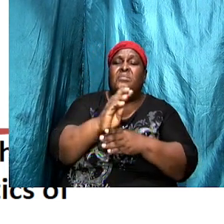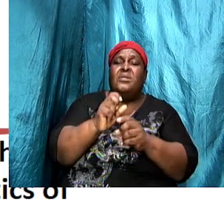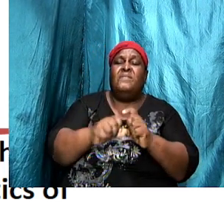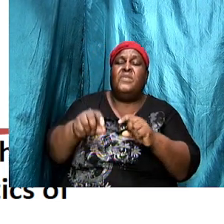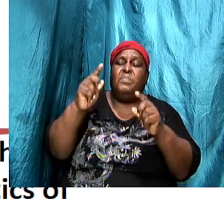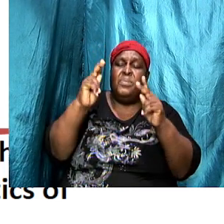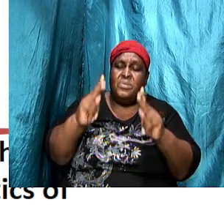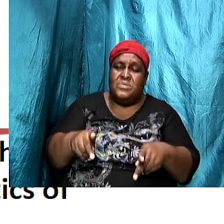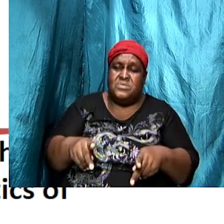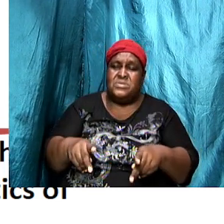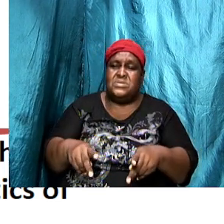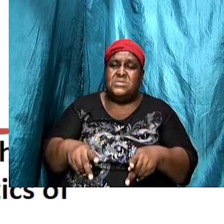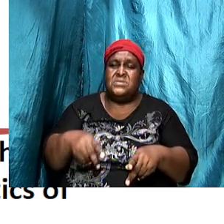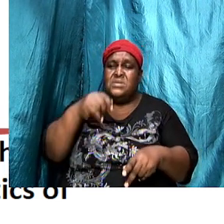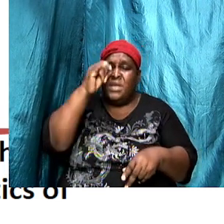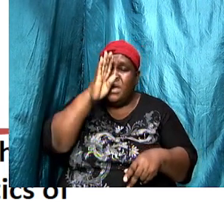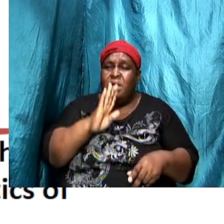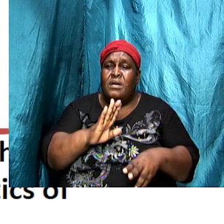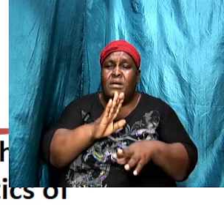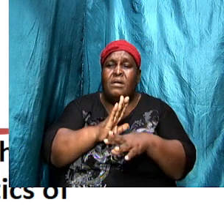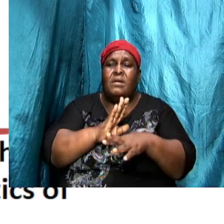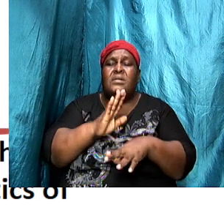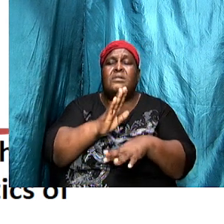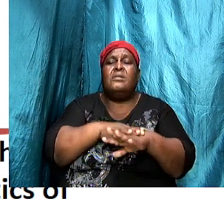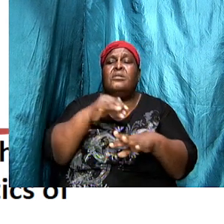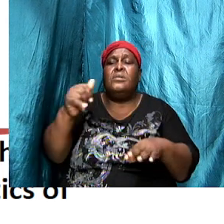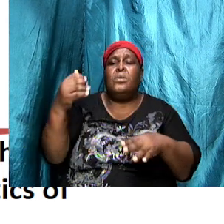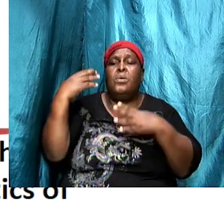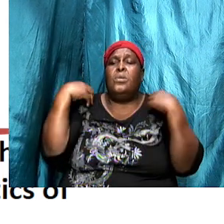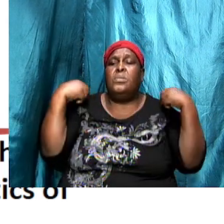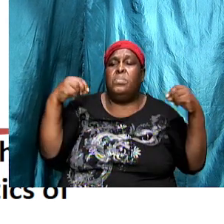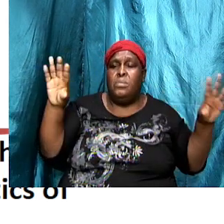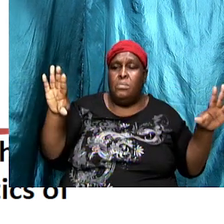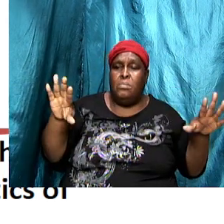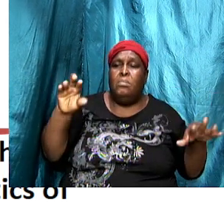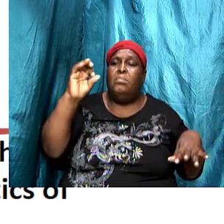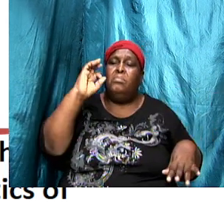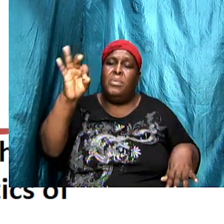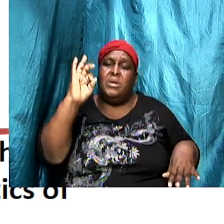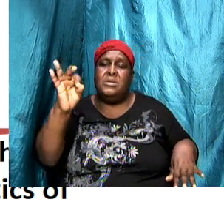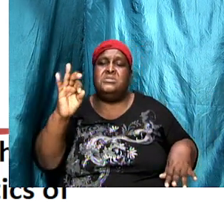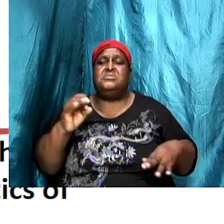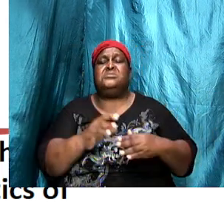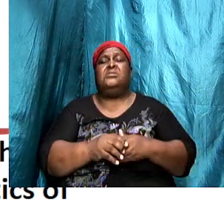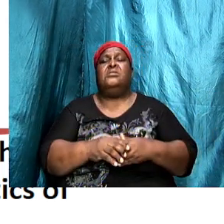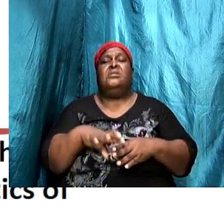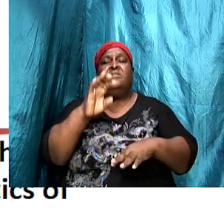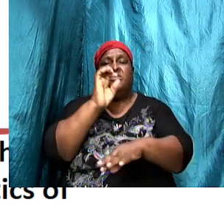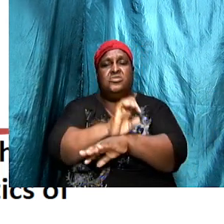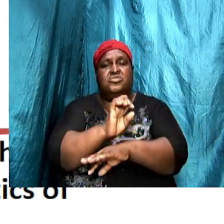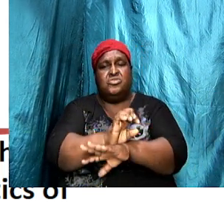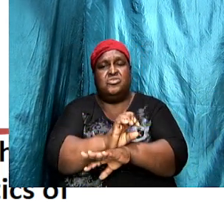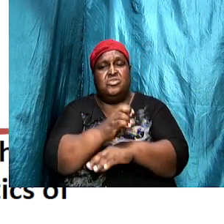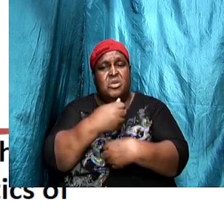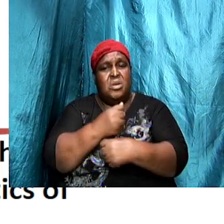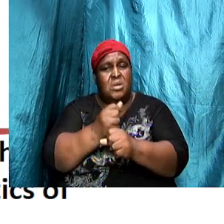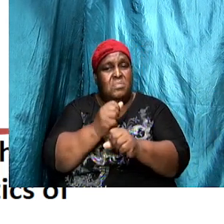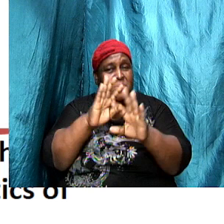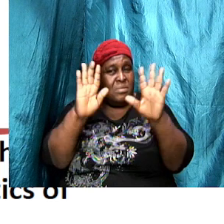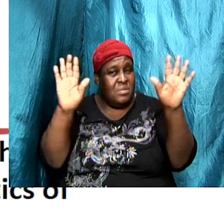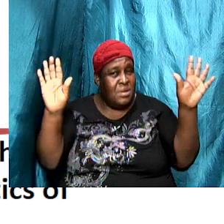calls the angel or the pastor of the church and so this is made clear as